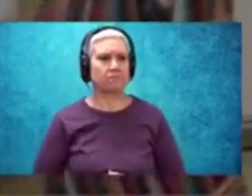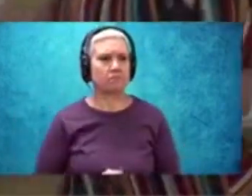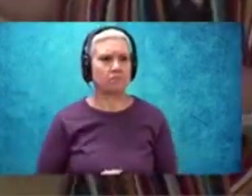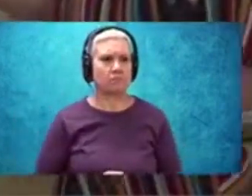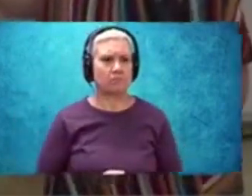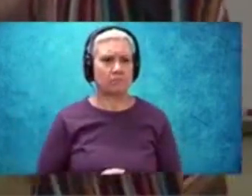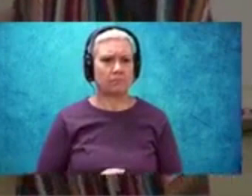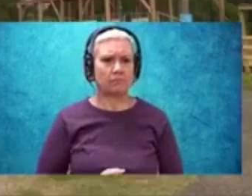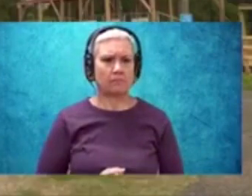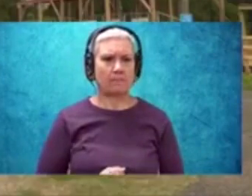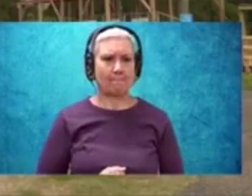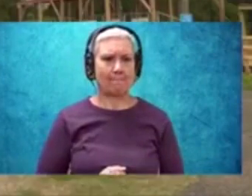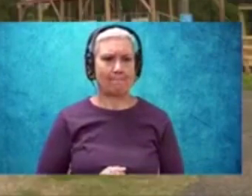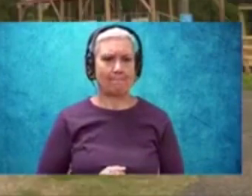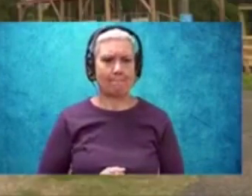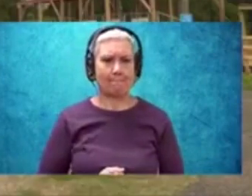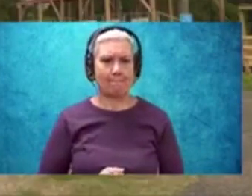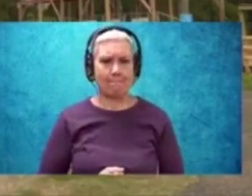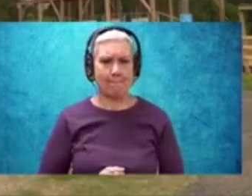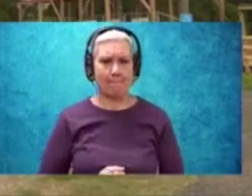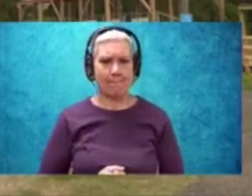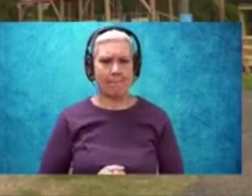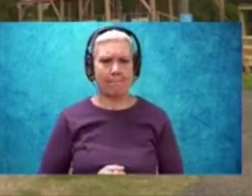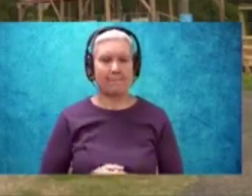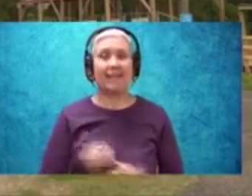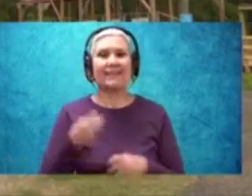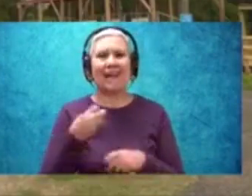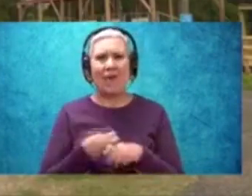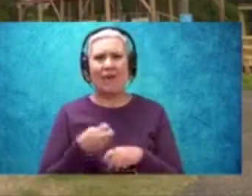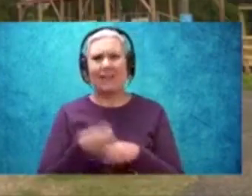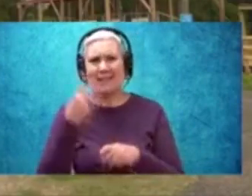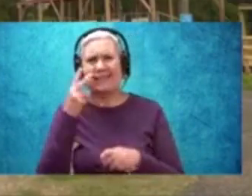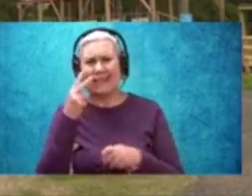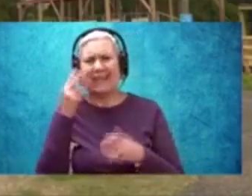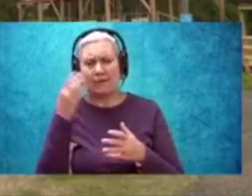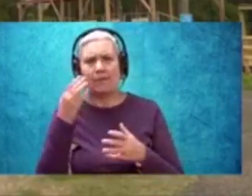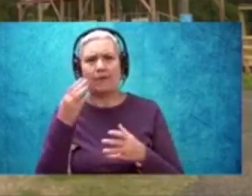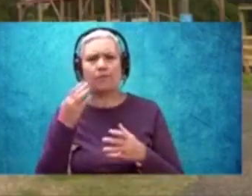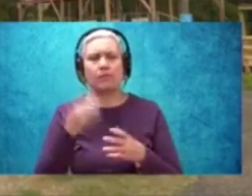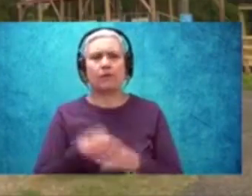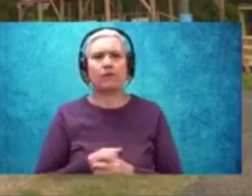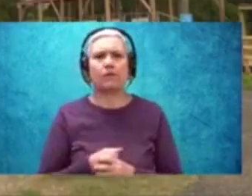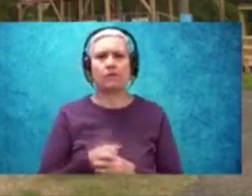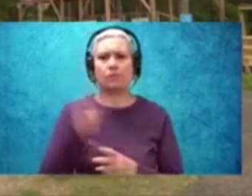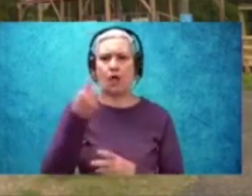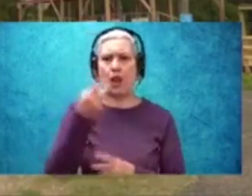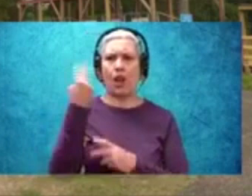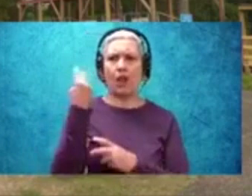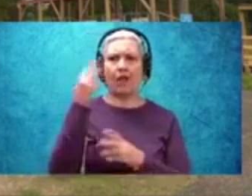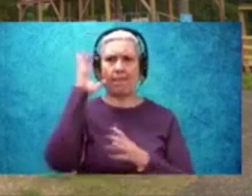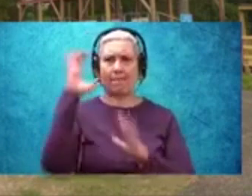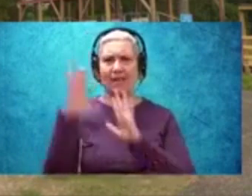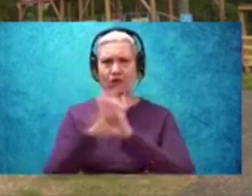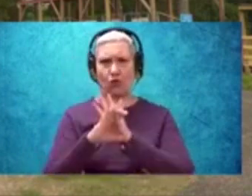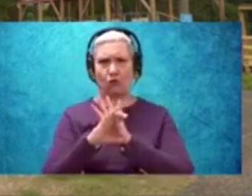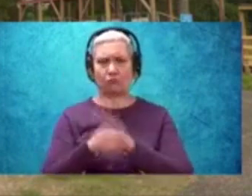I want you to take a minute. It may be a little hard to see. But I want you to take a minute and look at this picture.